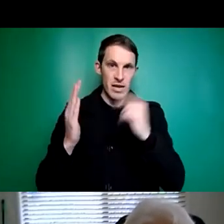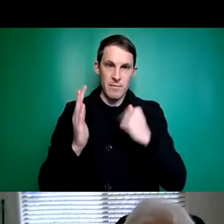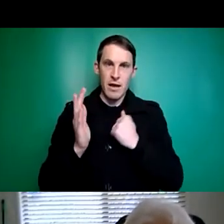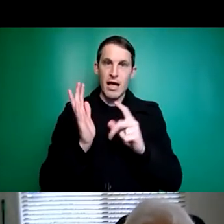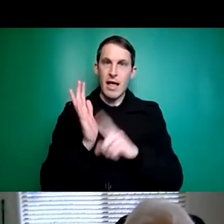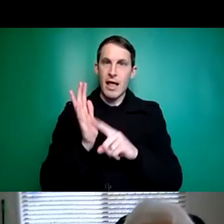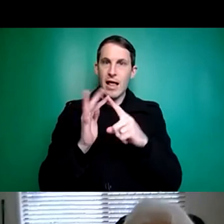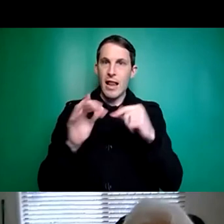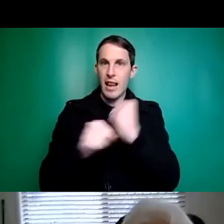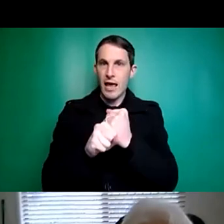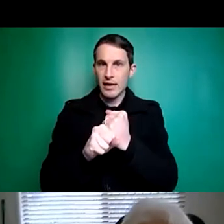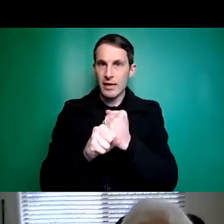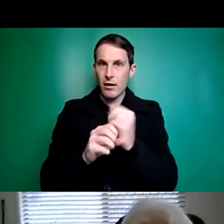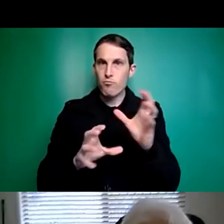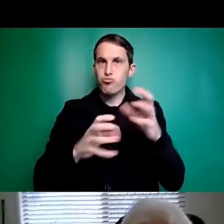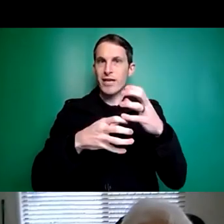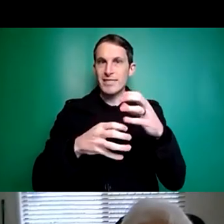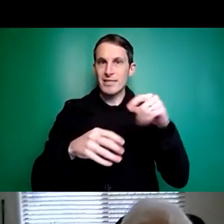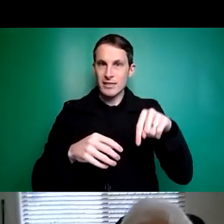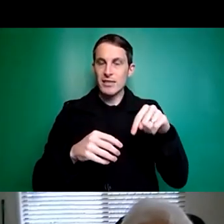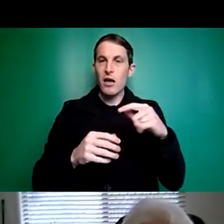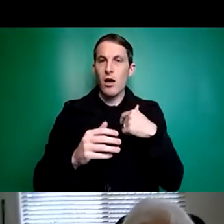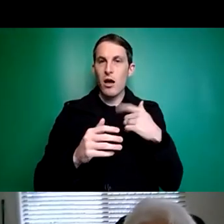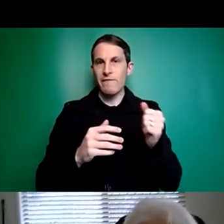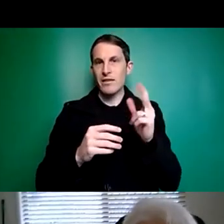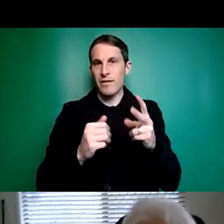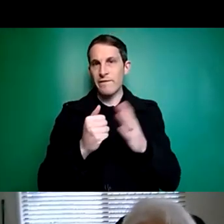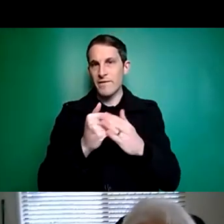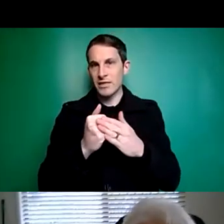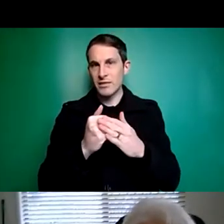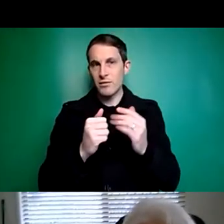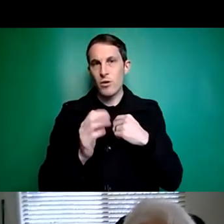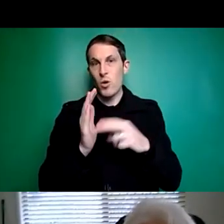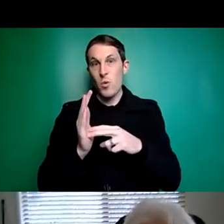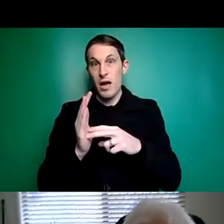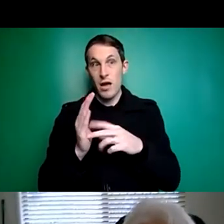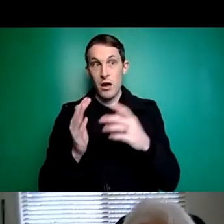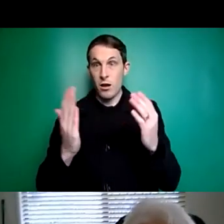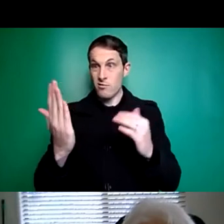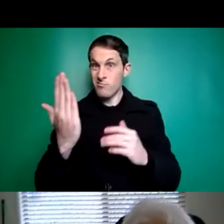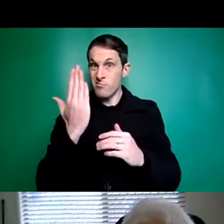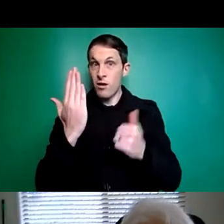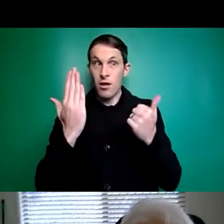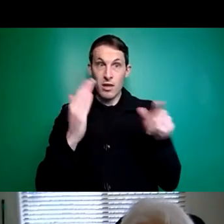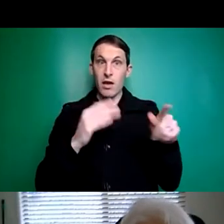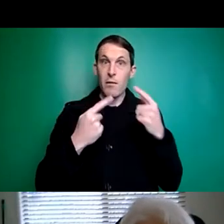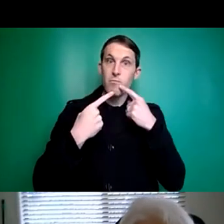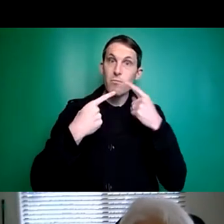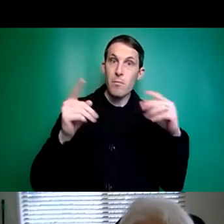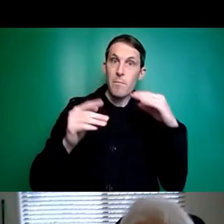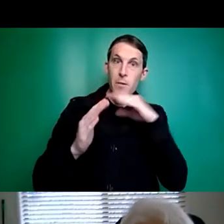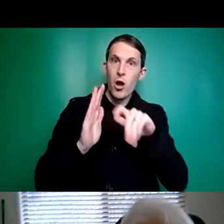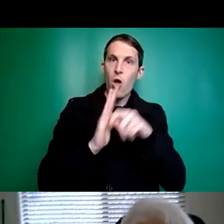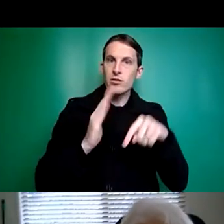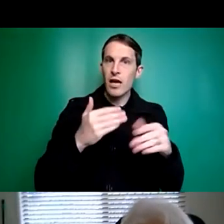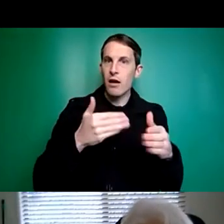because of the lockdown in Melbourne. wasn't able to get it fitted which is a real frustration because the one I have I'm just carrying